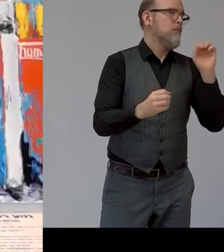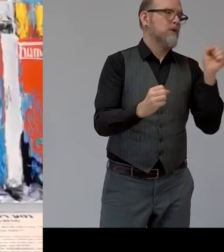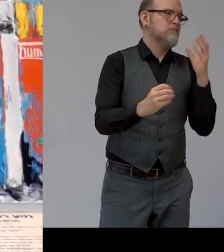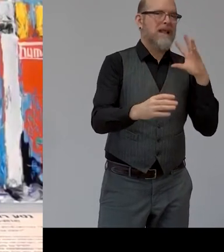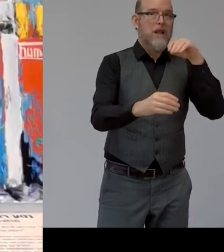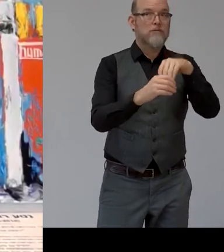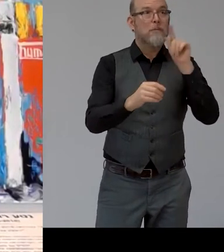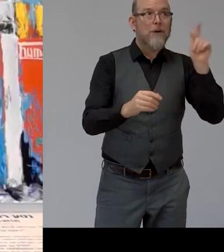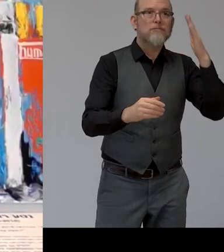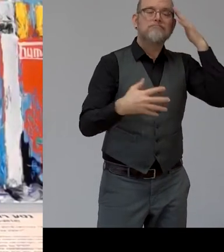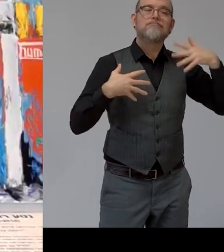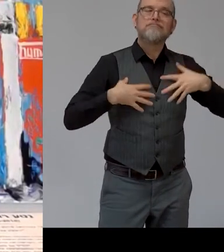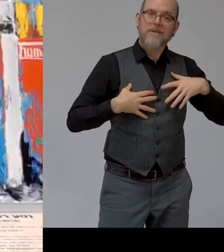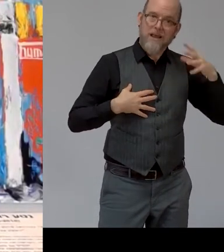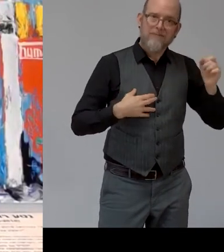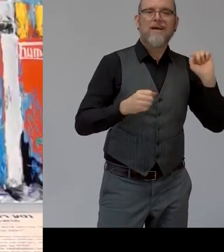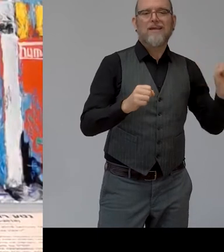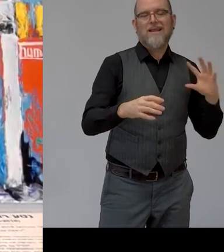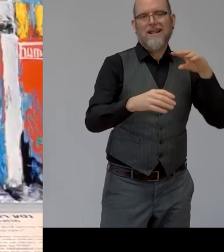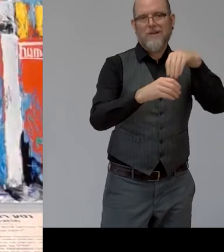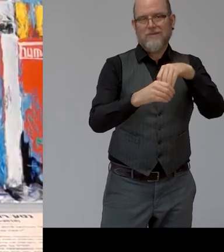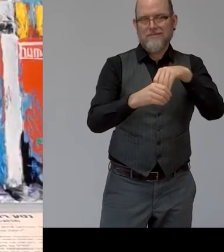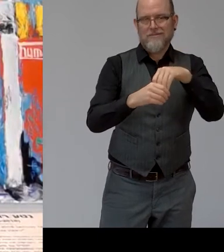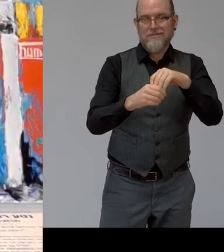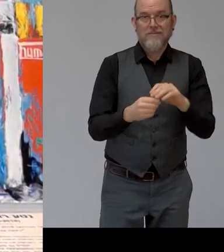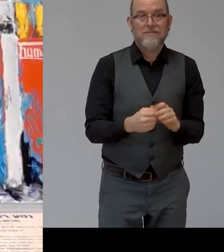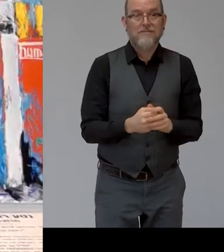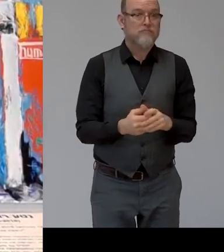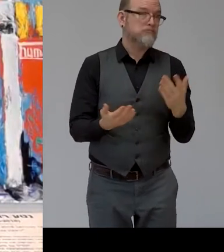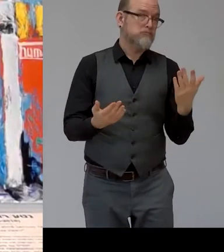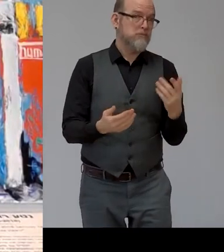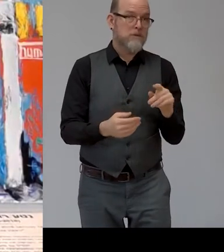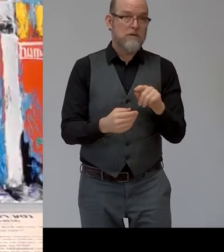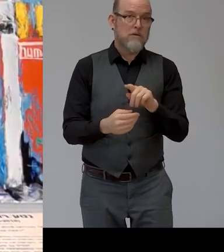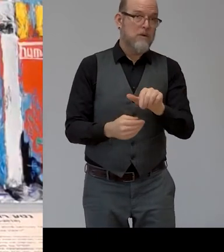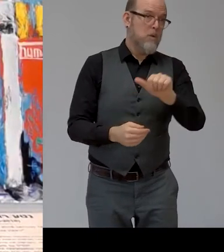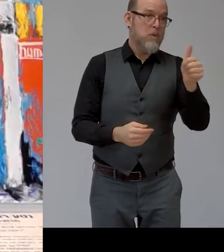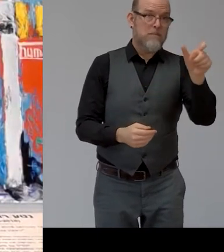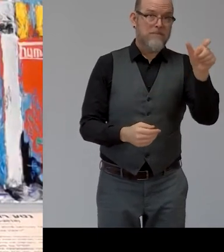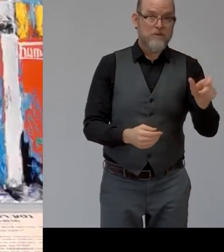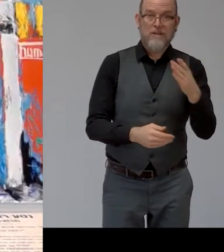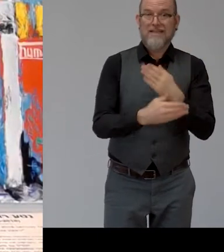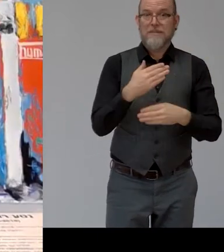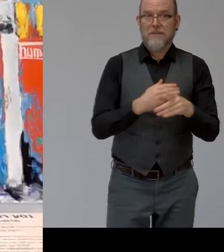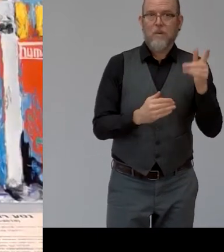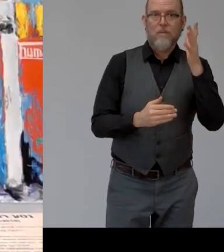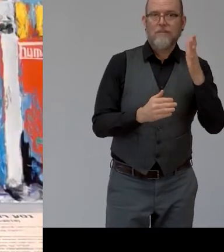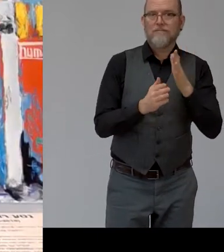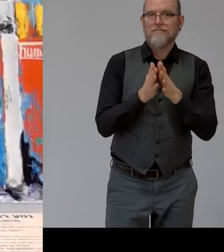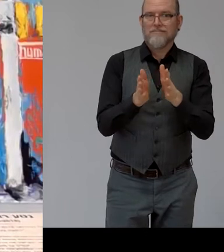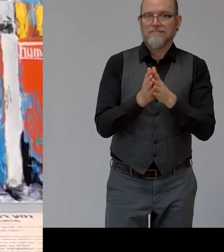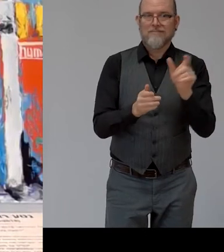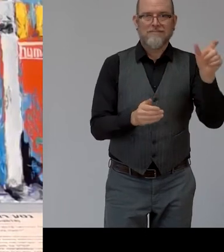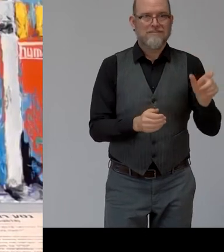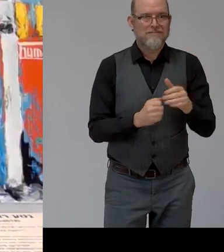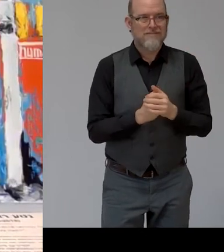introduce us to another um uh disability that will be shared to us by our amazing instructor uh tali uh tali